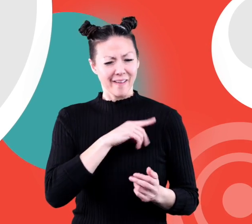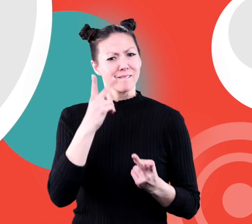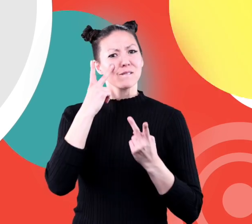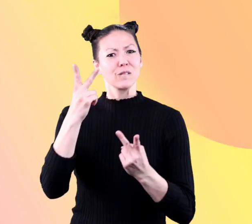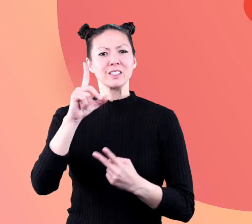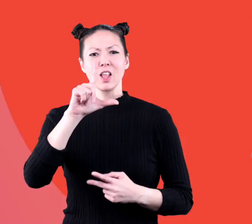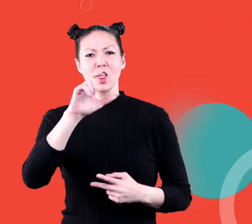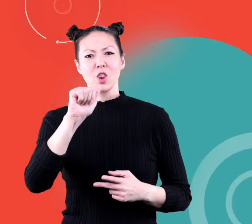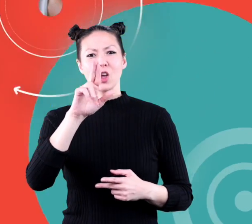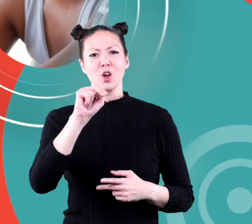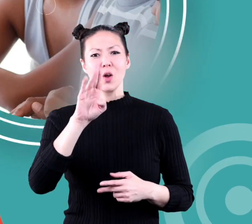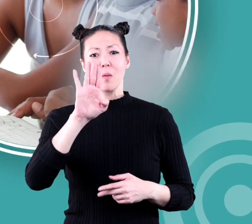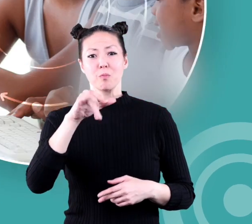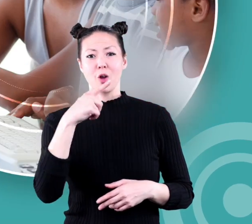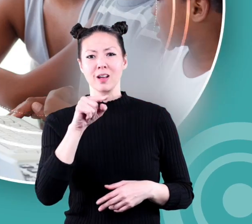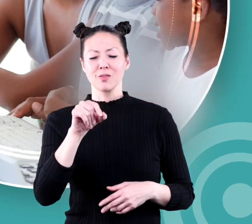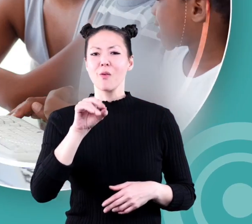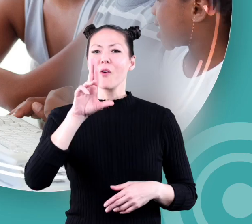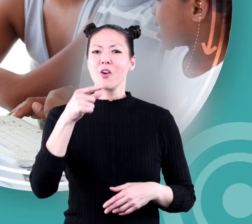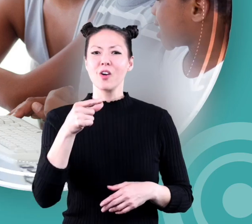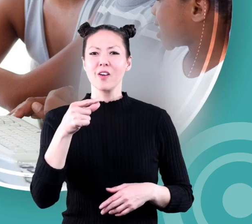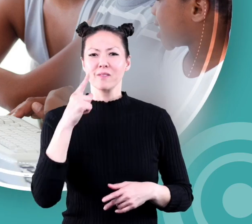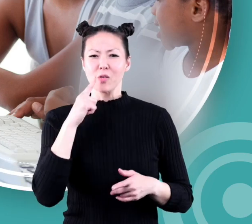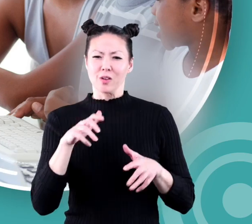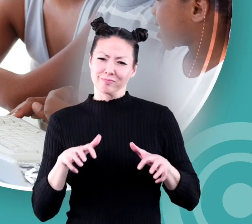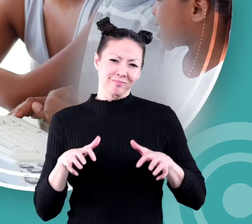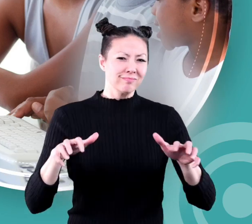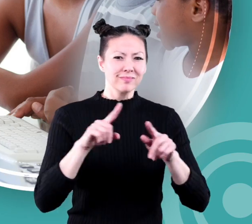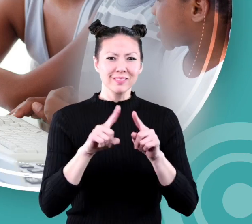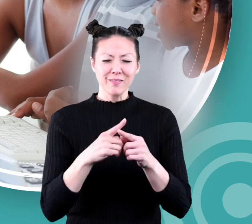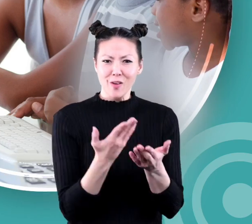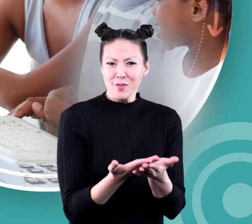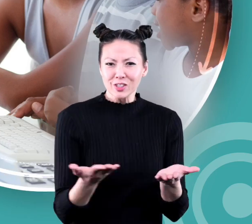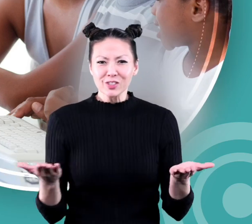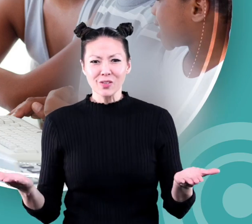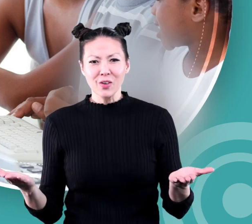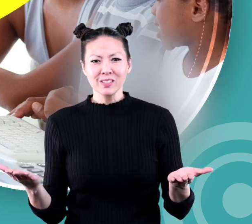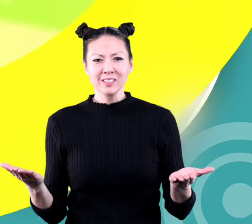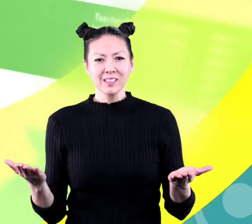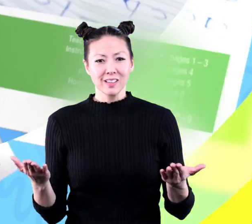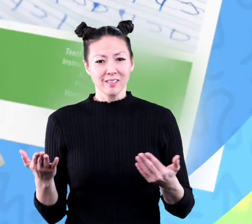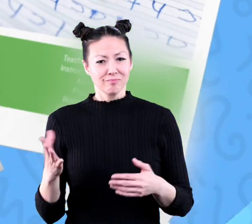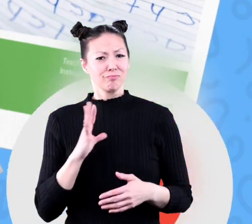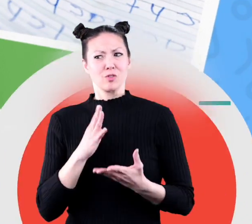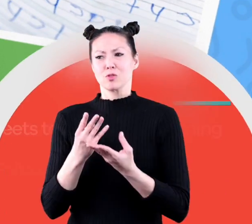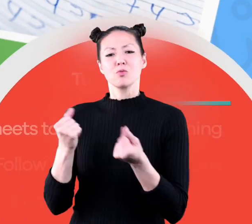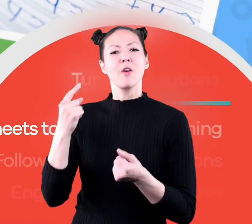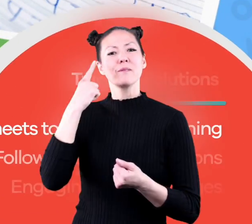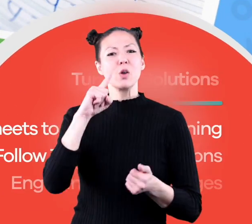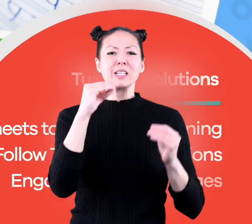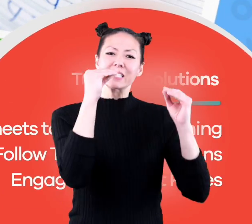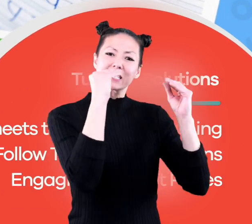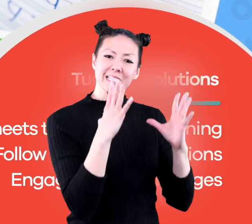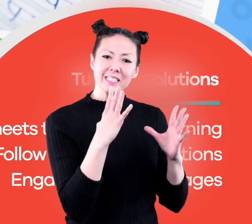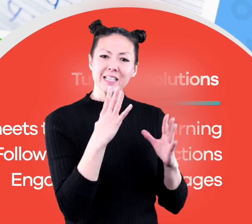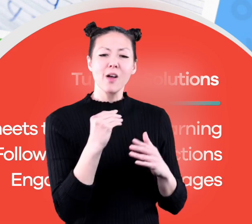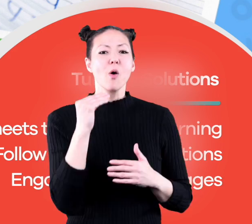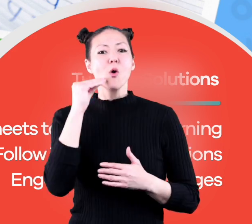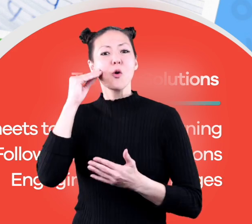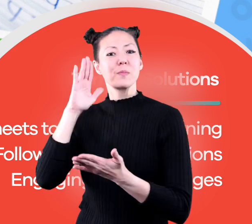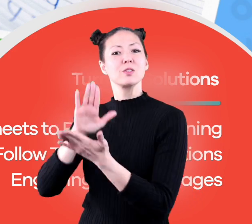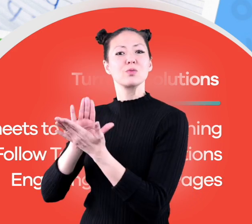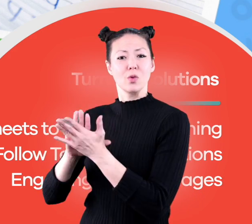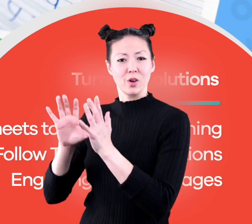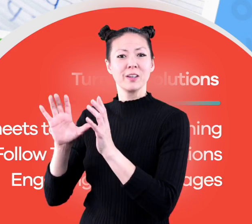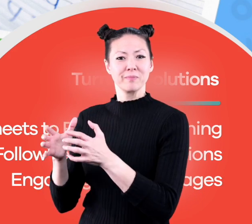Visit us at LearnBright.org for thousands of free resources and turnkey solutions for teachers